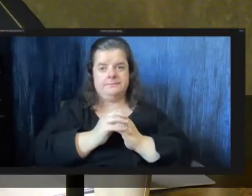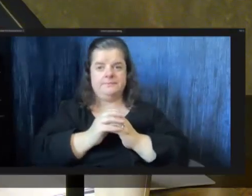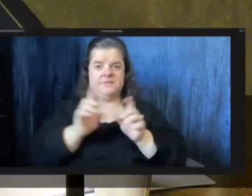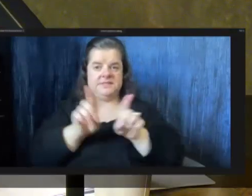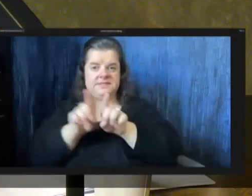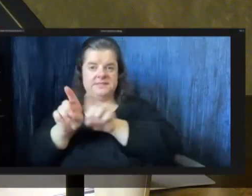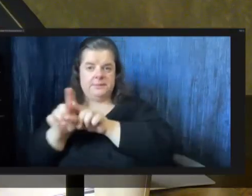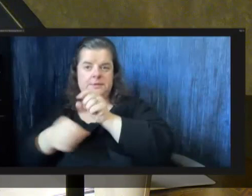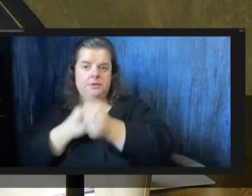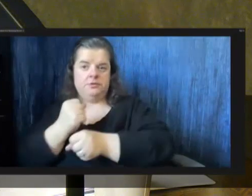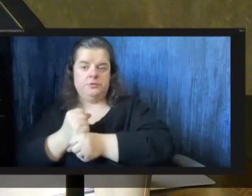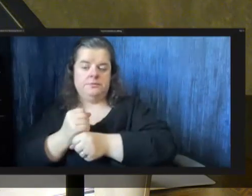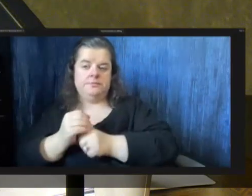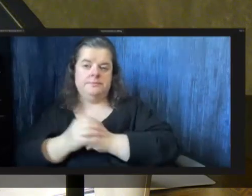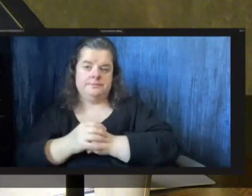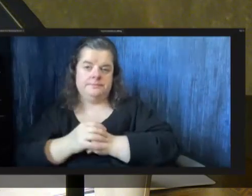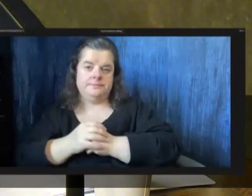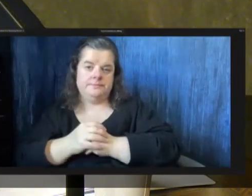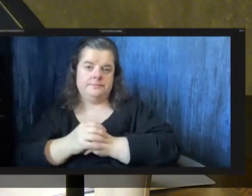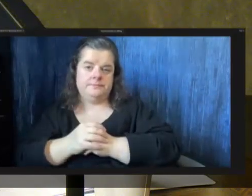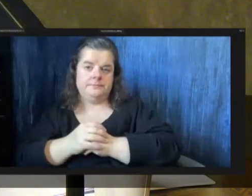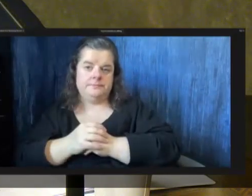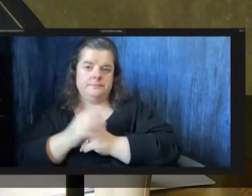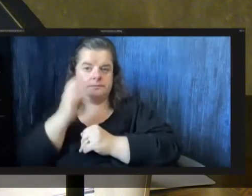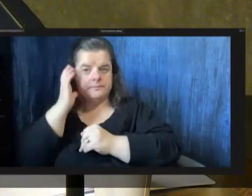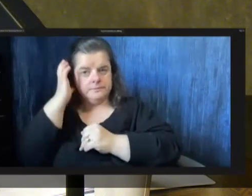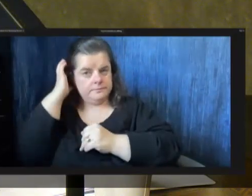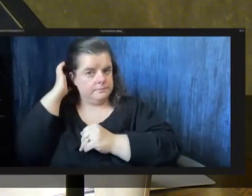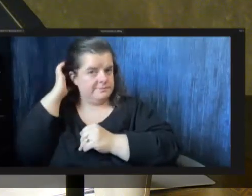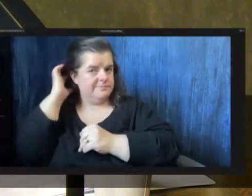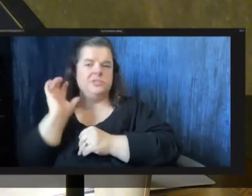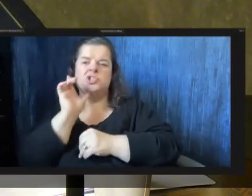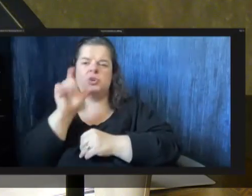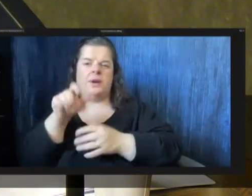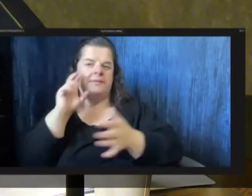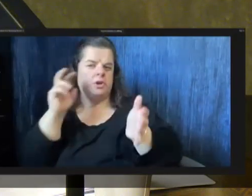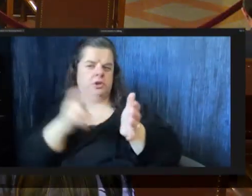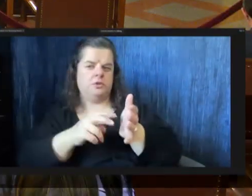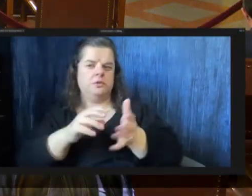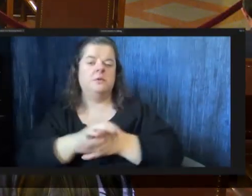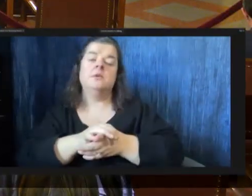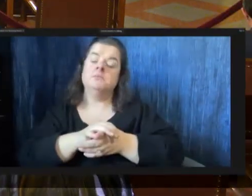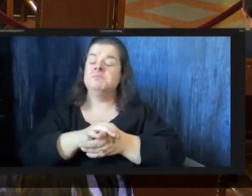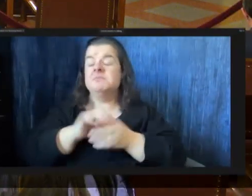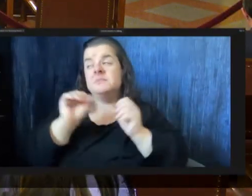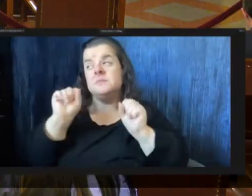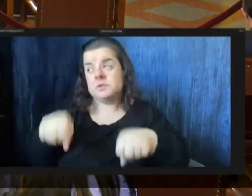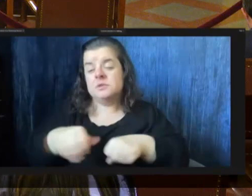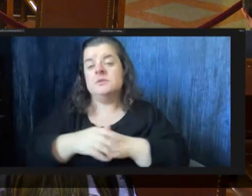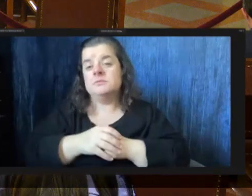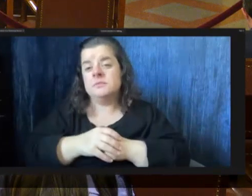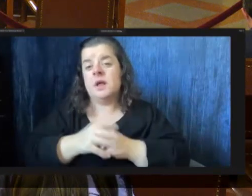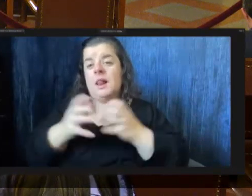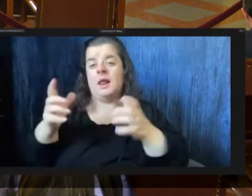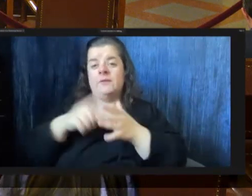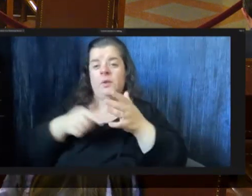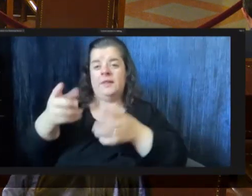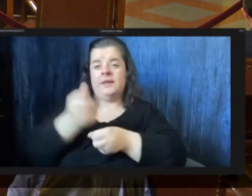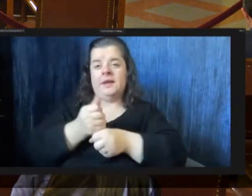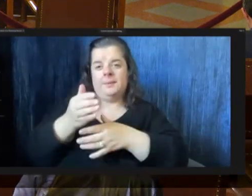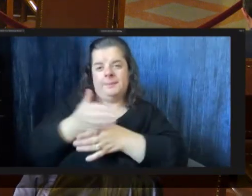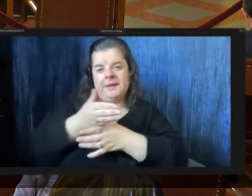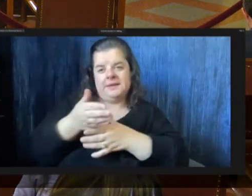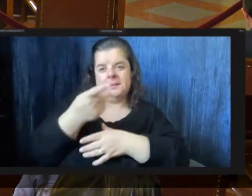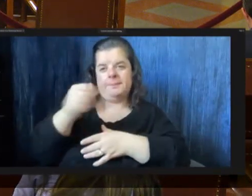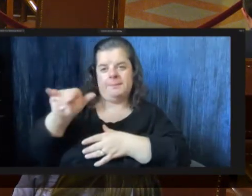so you don't have to look it up but i mean that could be the case a lot of what they get is between pay go